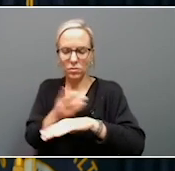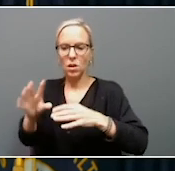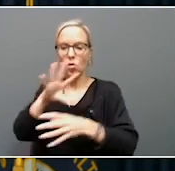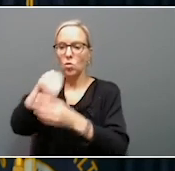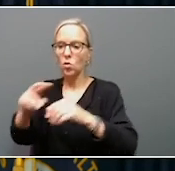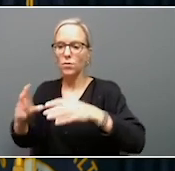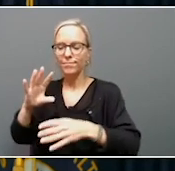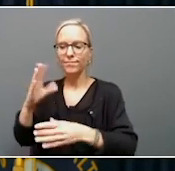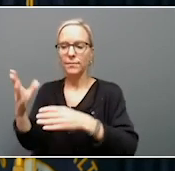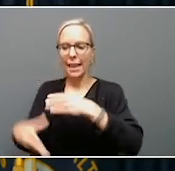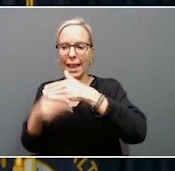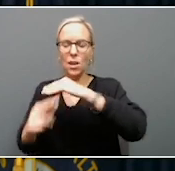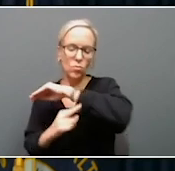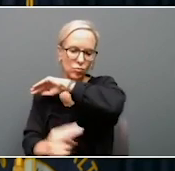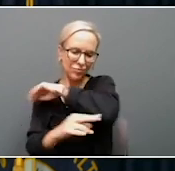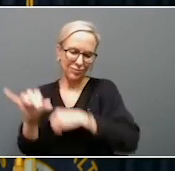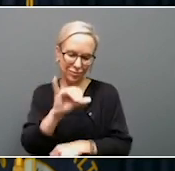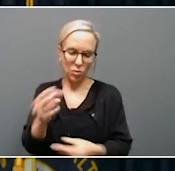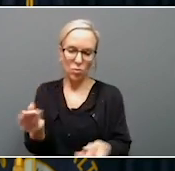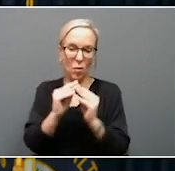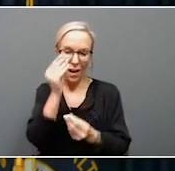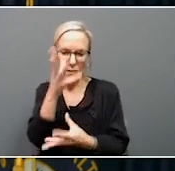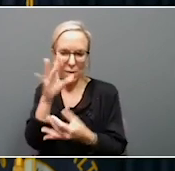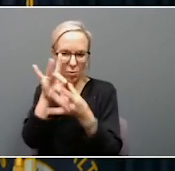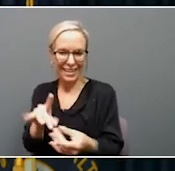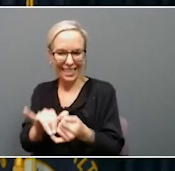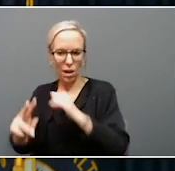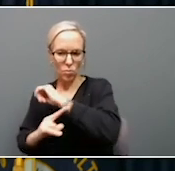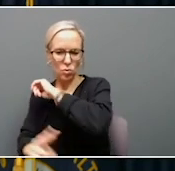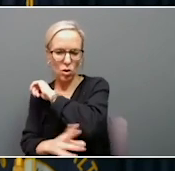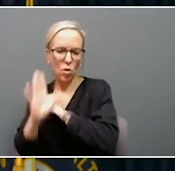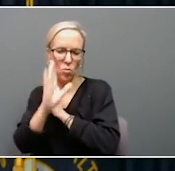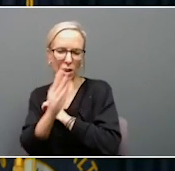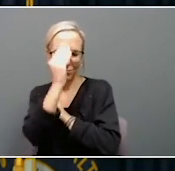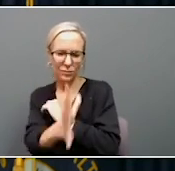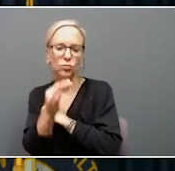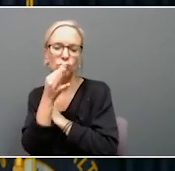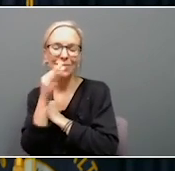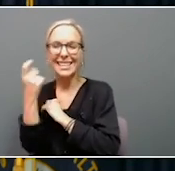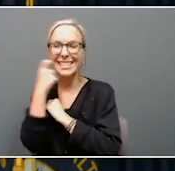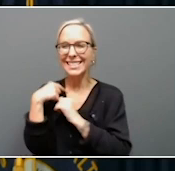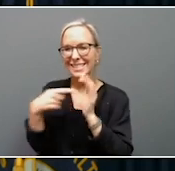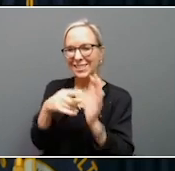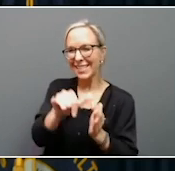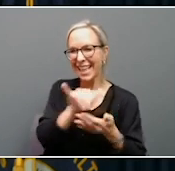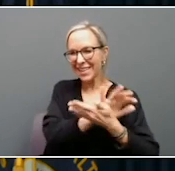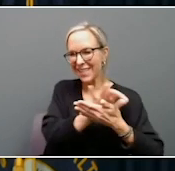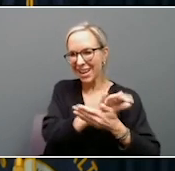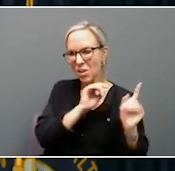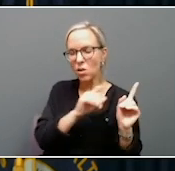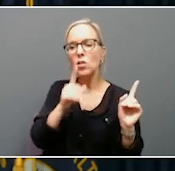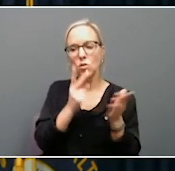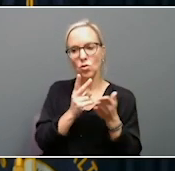begin. More details on that bridge are coming really soon. And then that video you are watching. Less than two weeks ago, we announced a